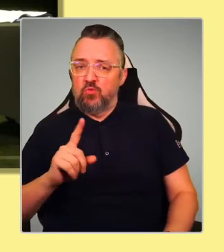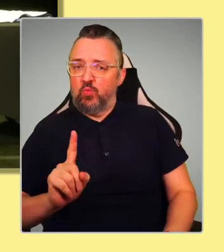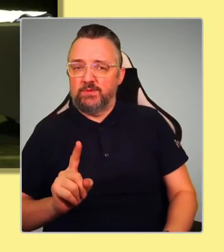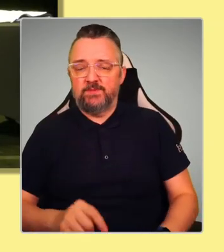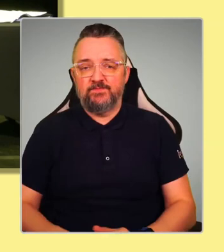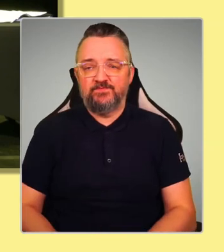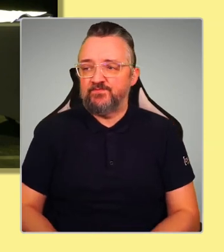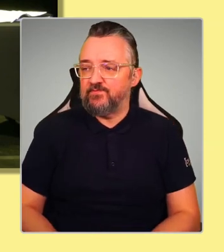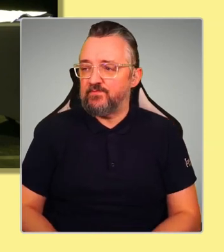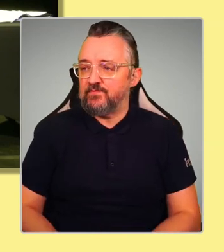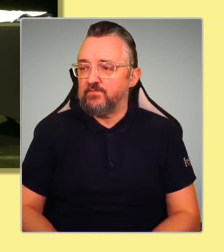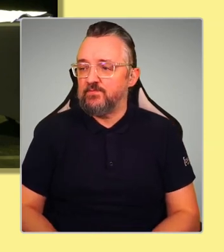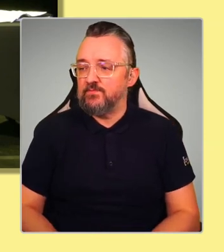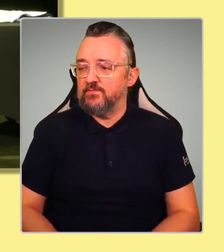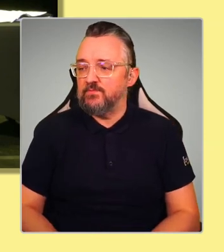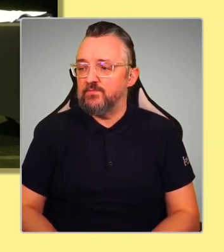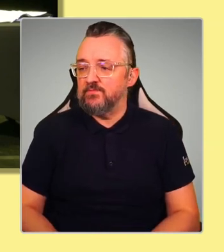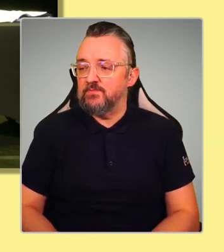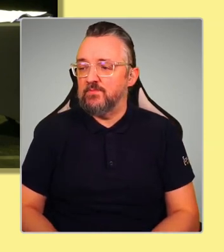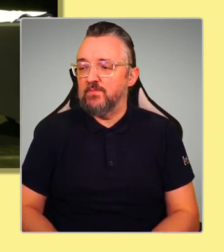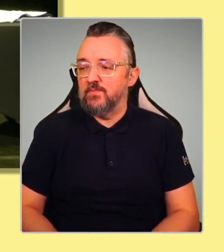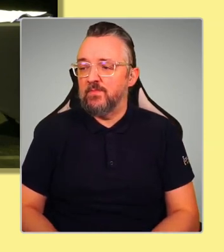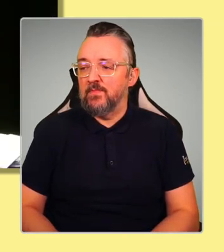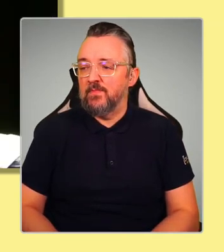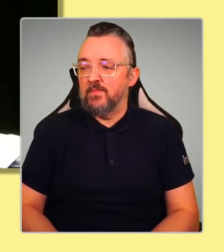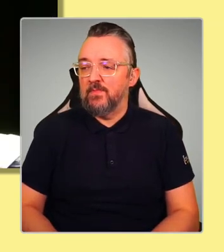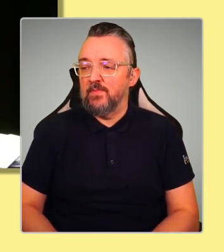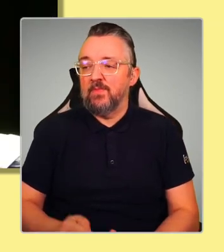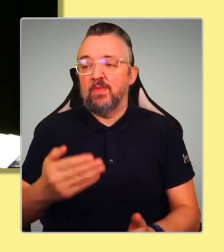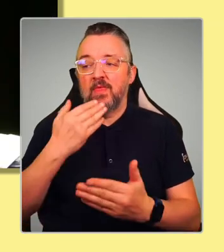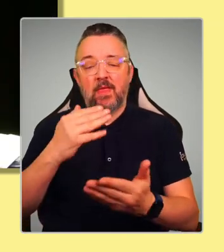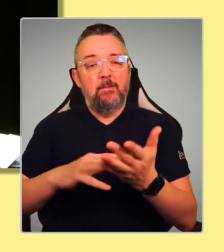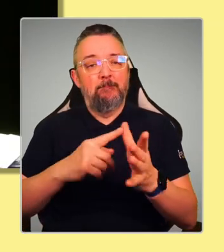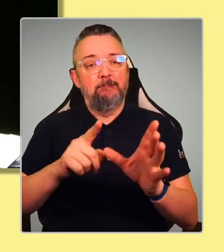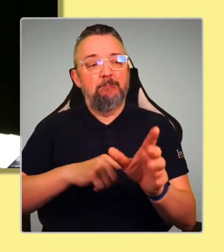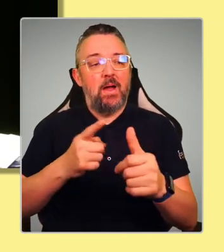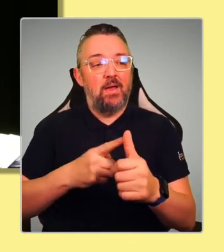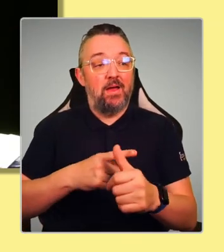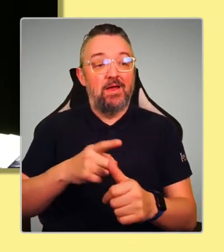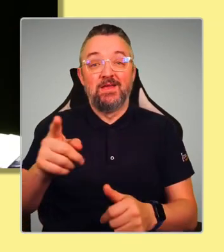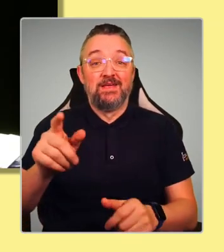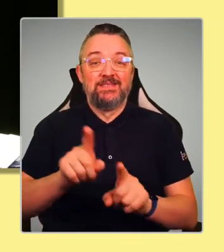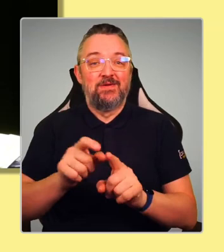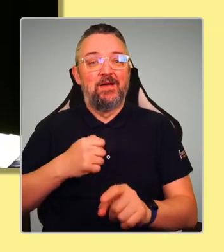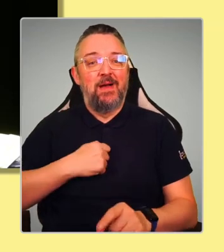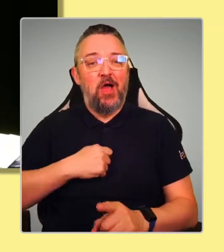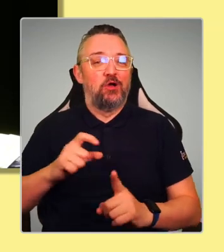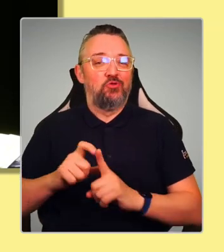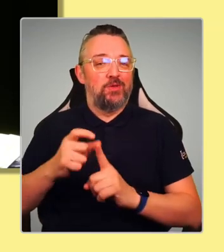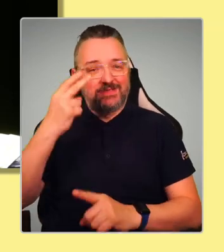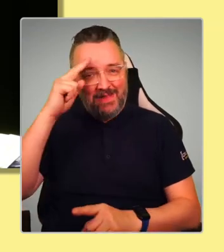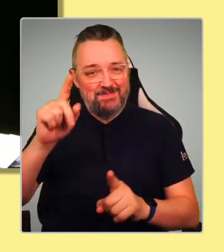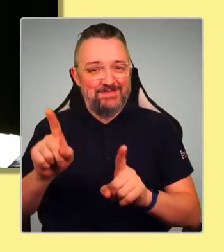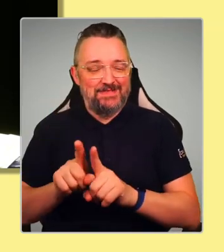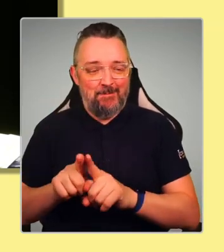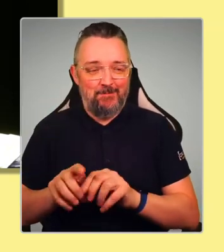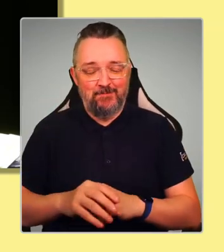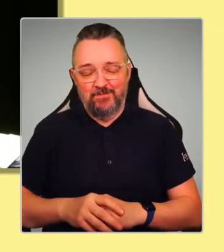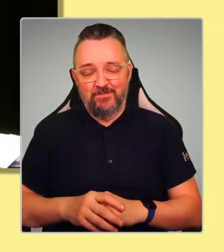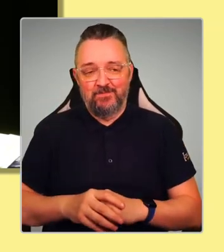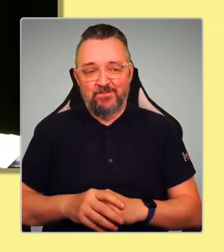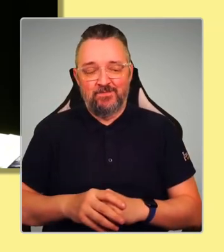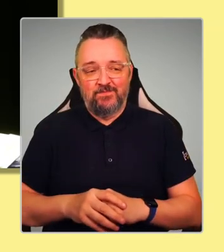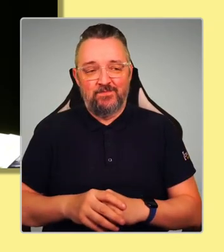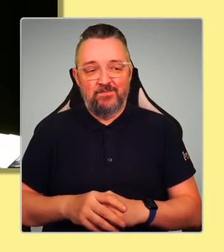much. Humza. Thanks, Maya. That's my daughter's name. I'm starting to miss her now. It's been a while. First and